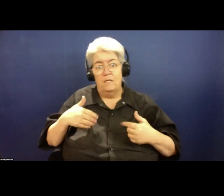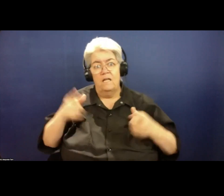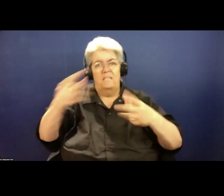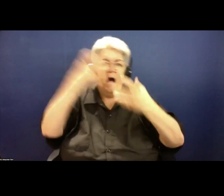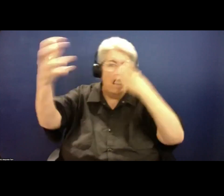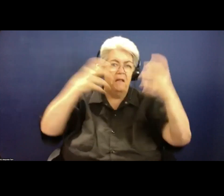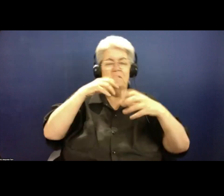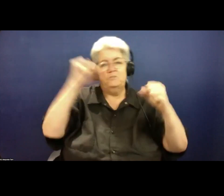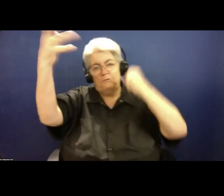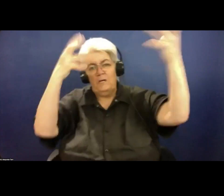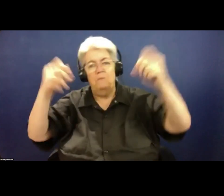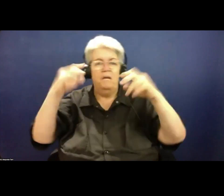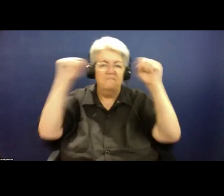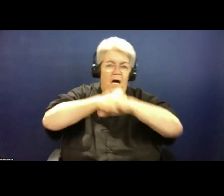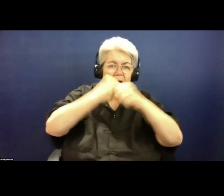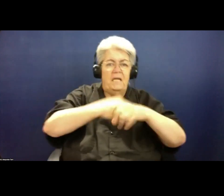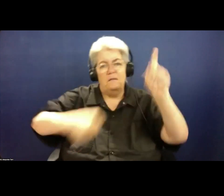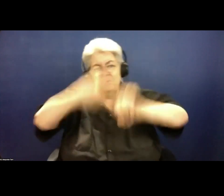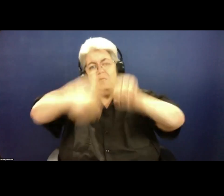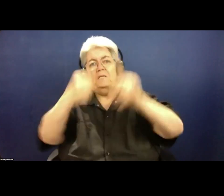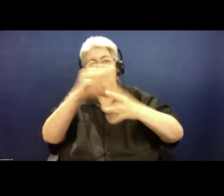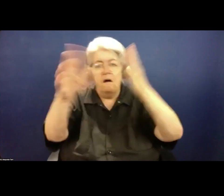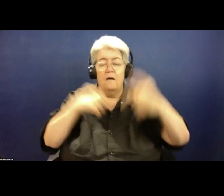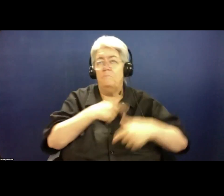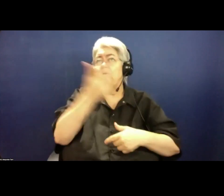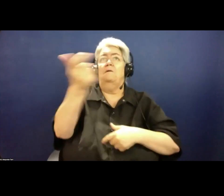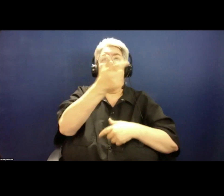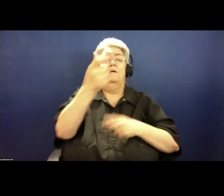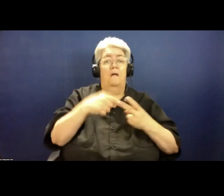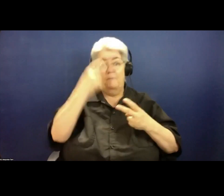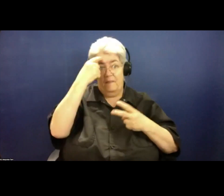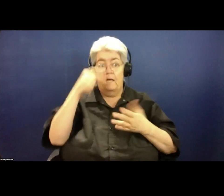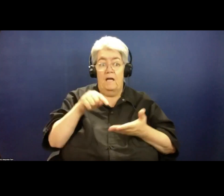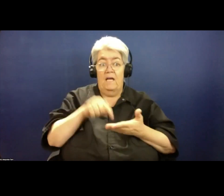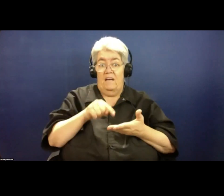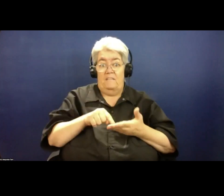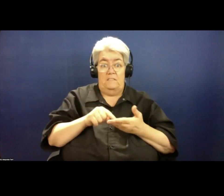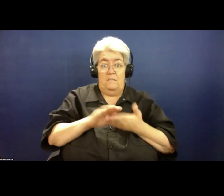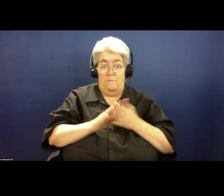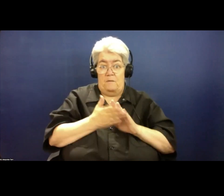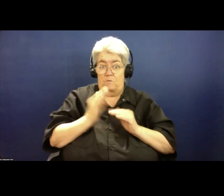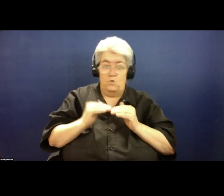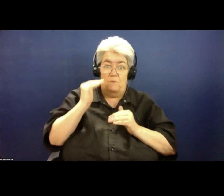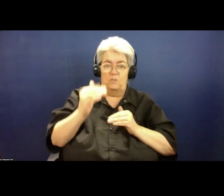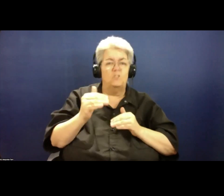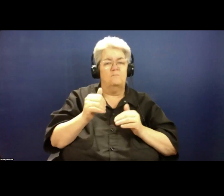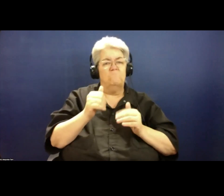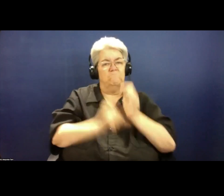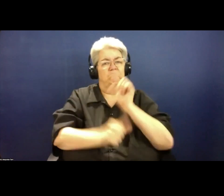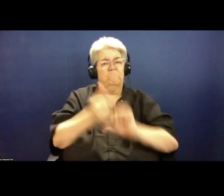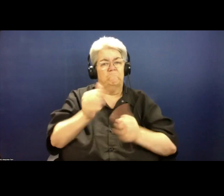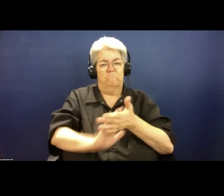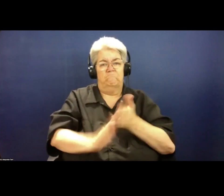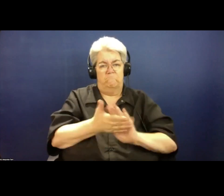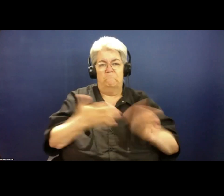all of that happening in our house. I would say to myself back then, if this gets too much, I will kill myself. I remember that quite